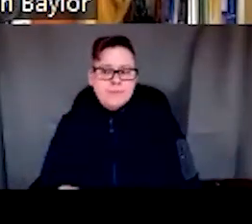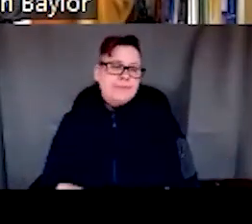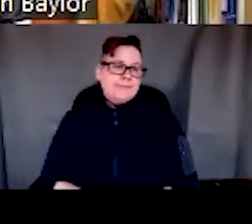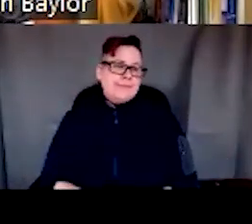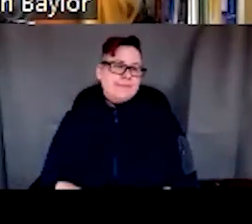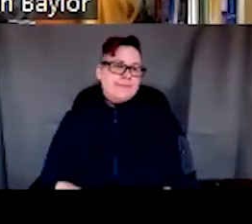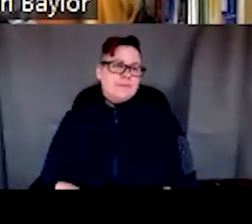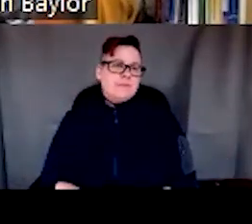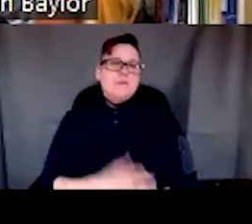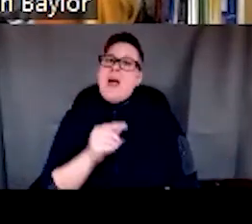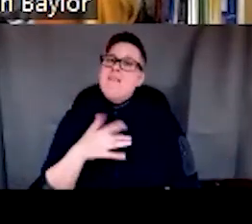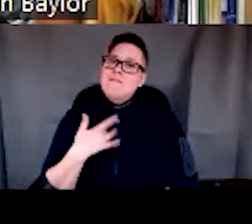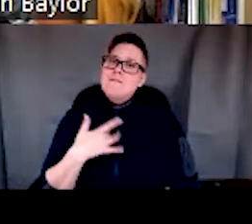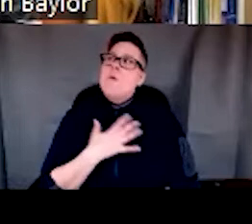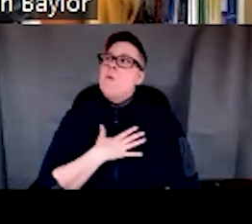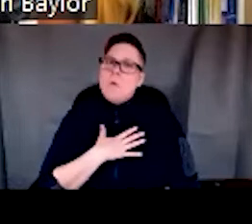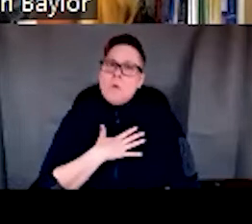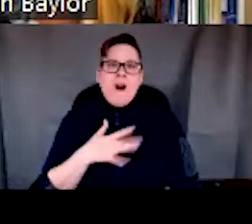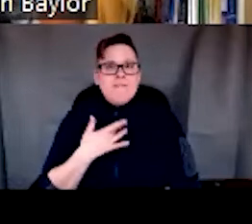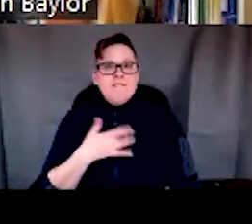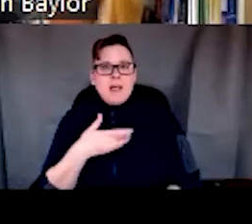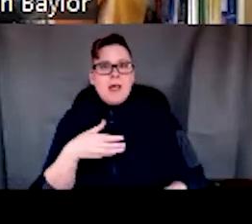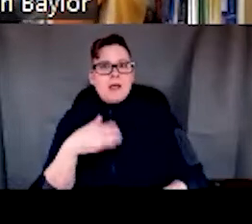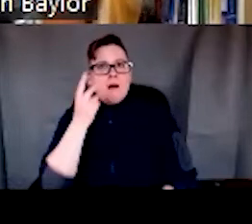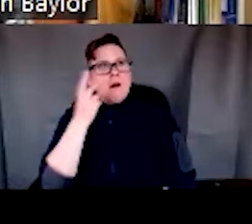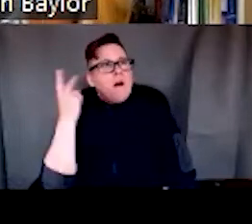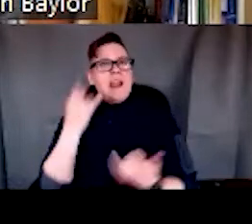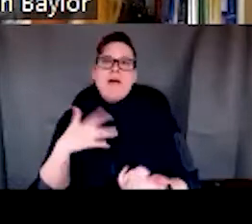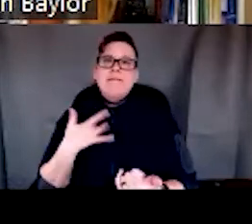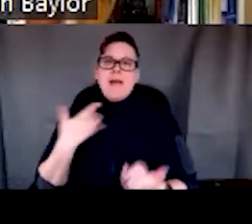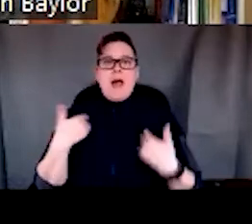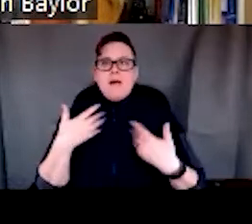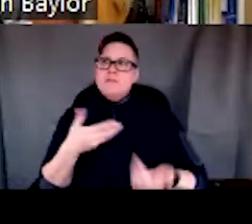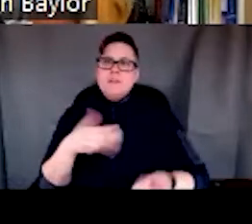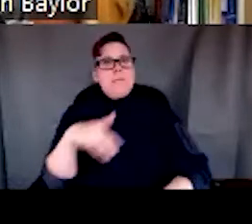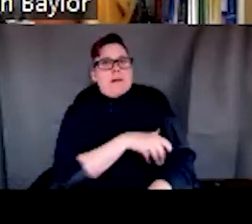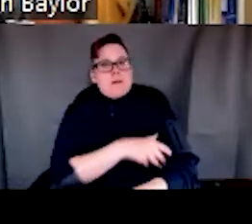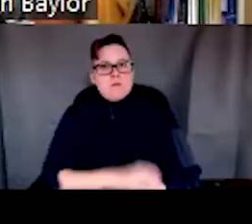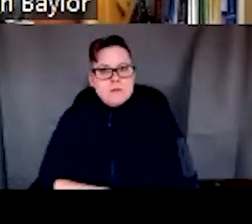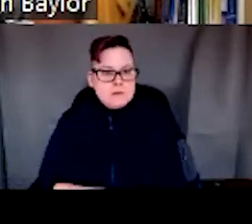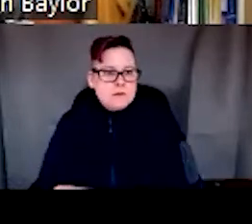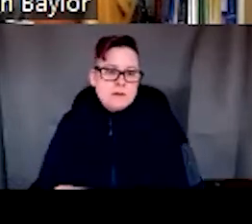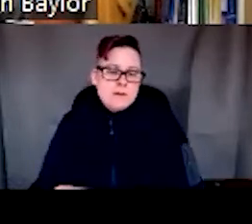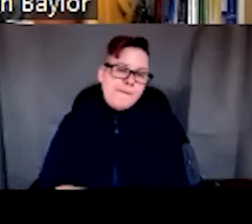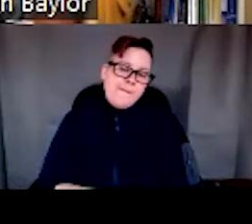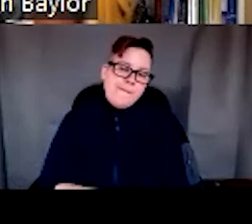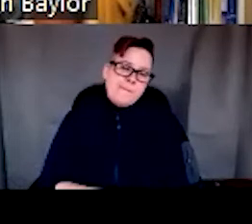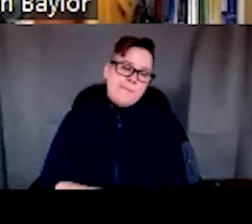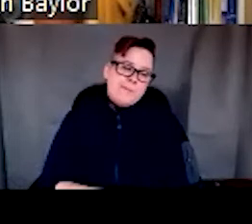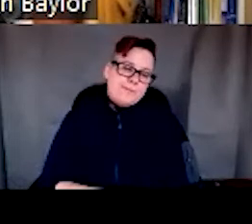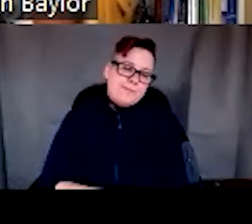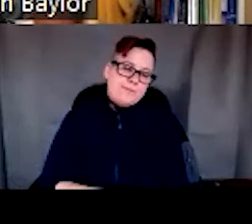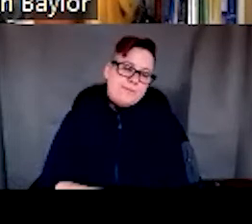know, how empowered they felt as a reflection of this learning activity. Um, I, we, we,